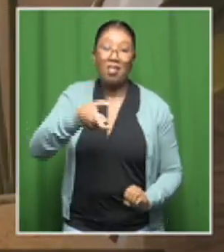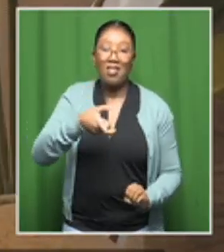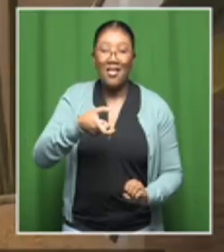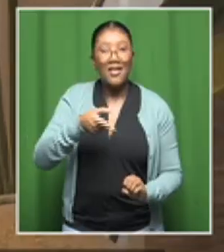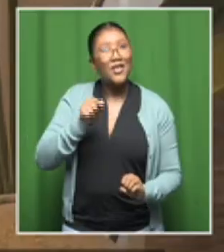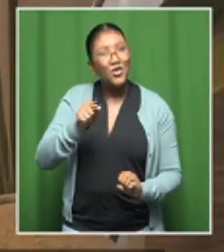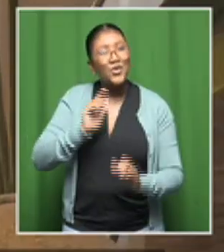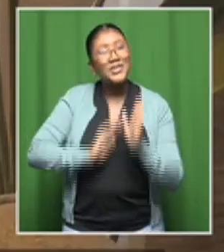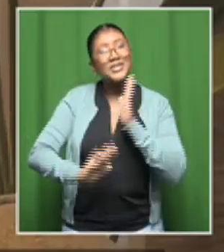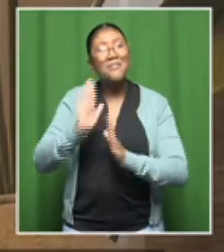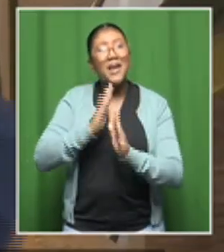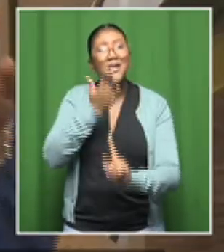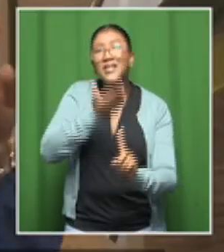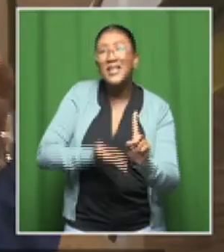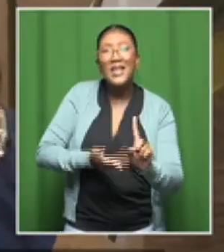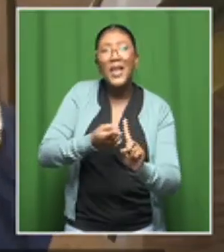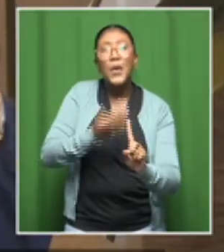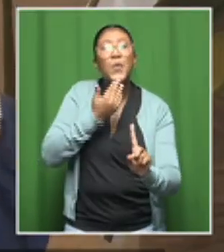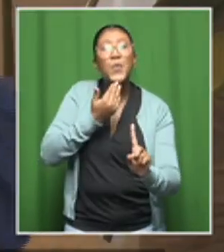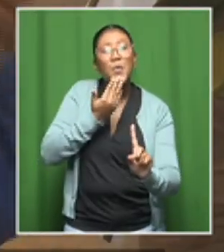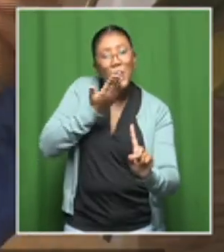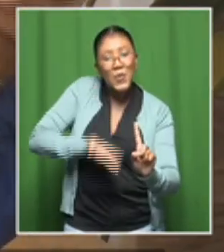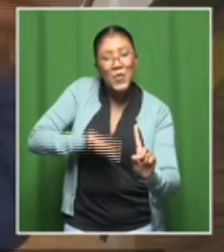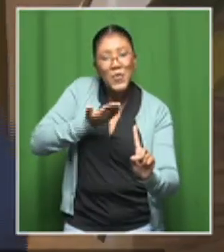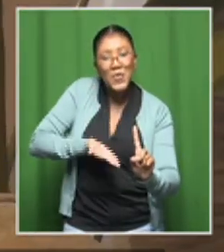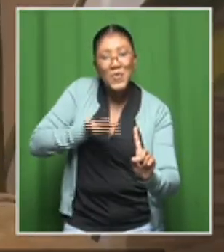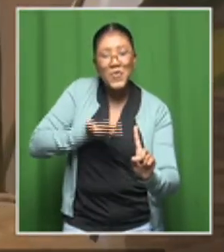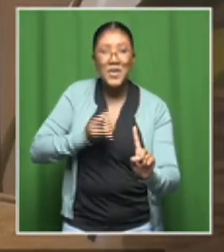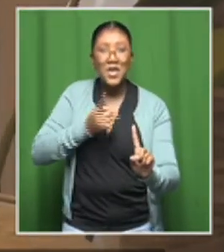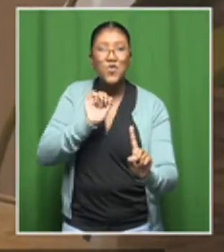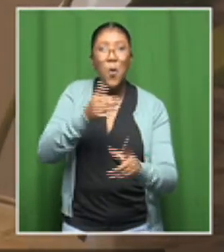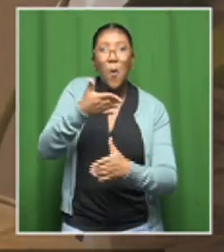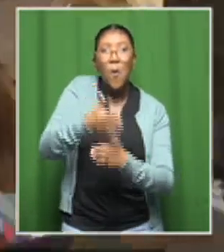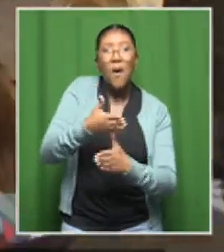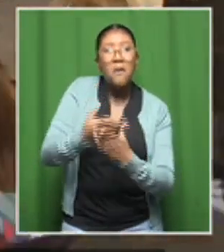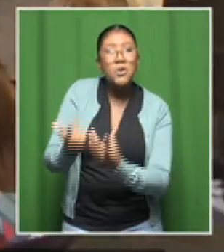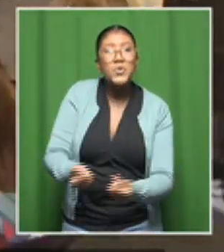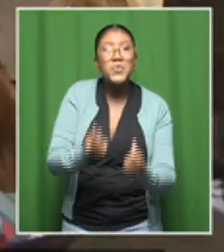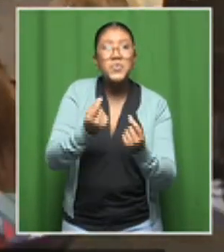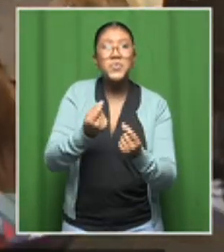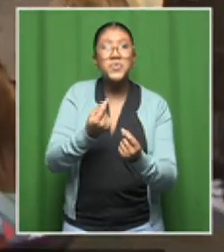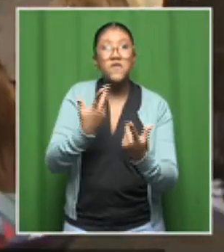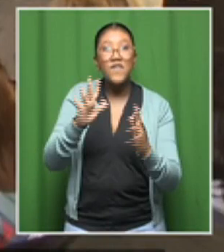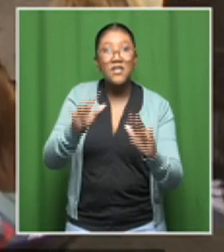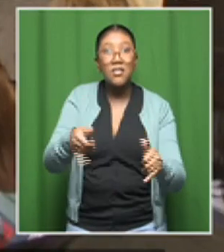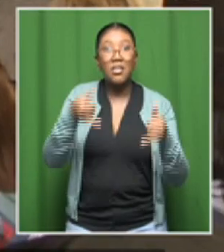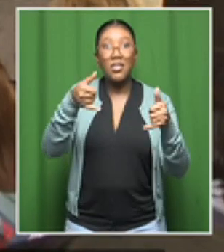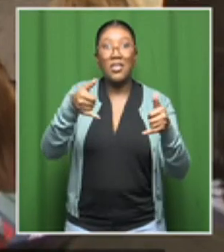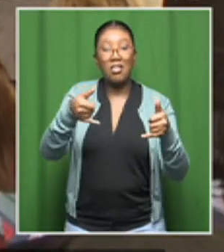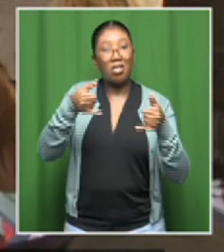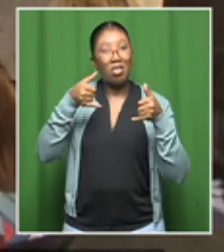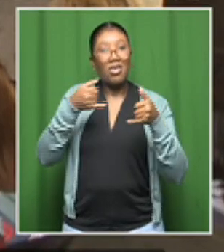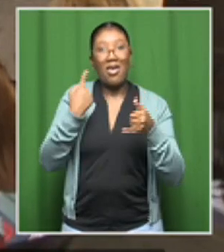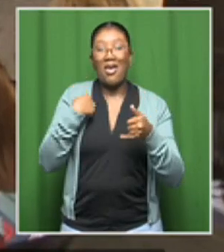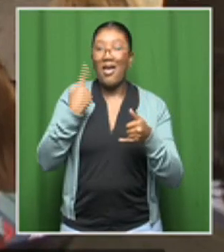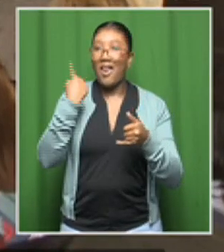to tell South Africa who you are and what you did to receive that award last night.